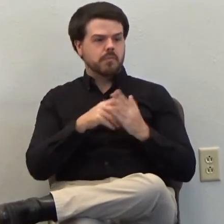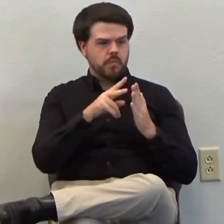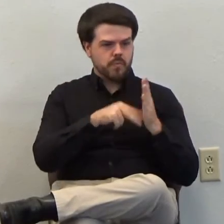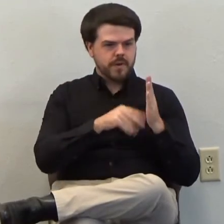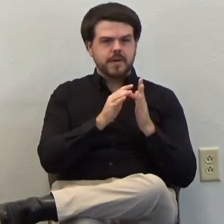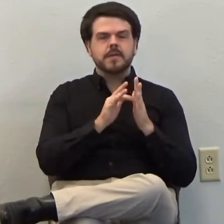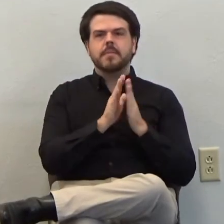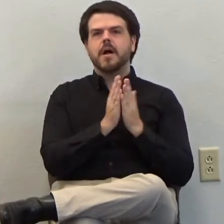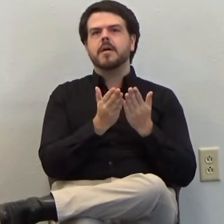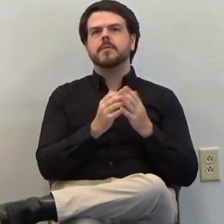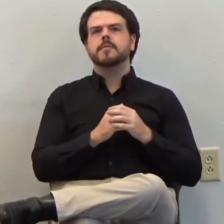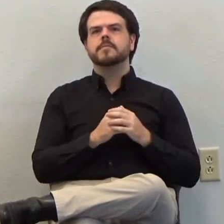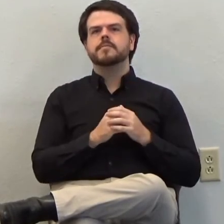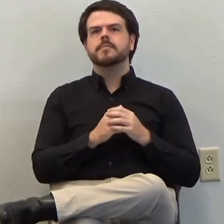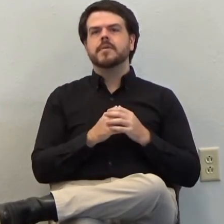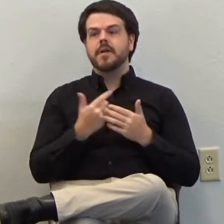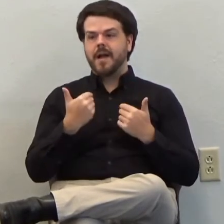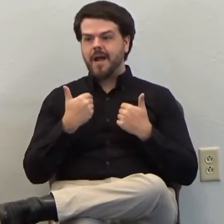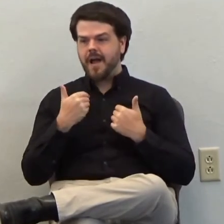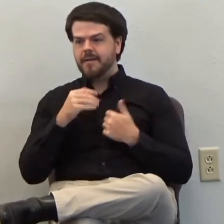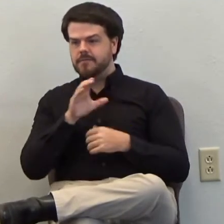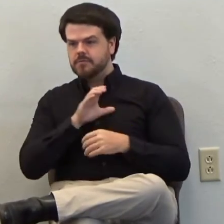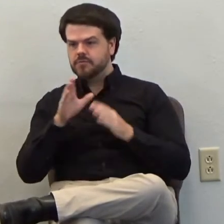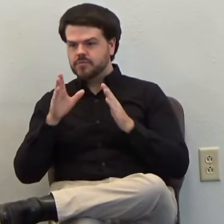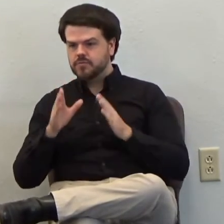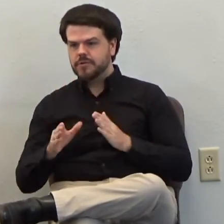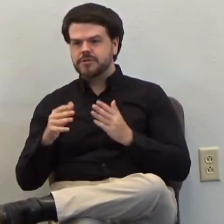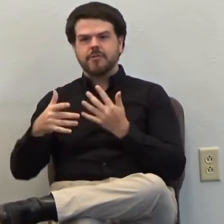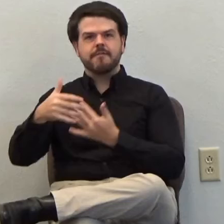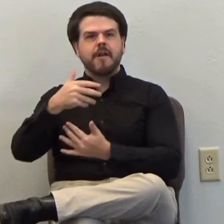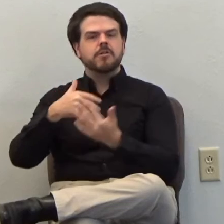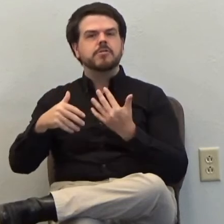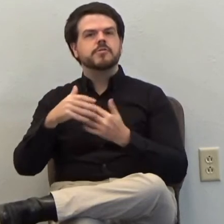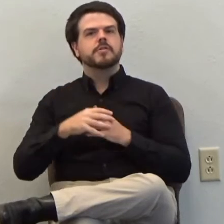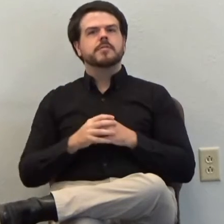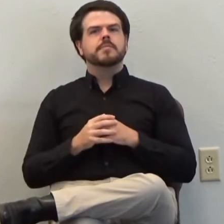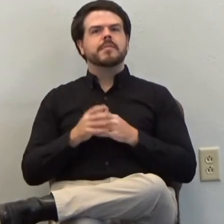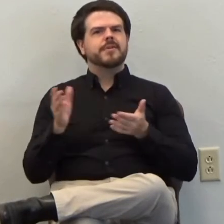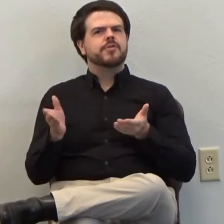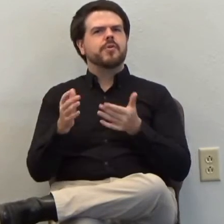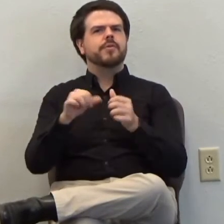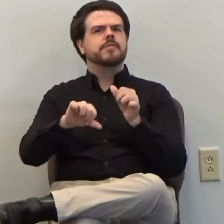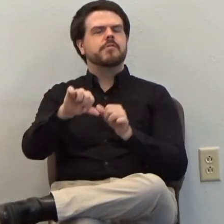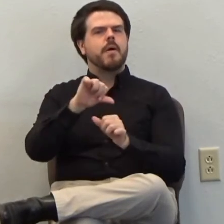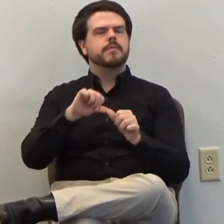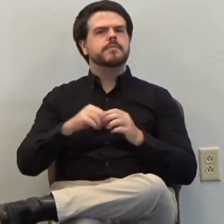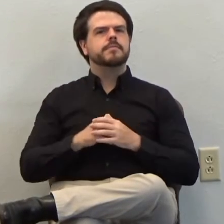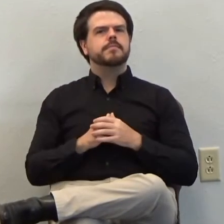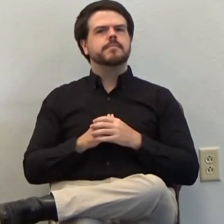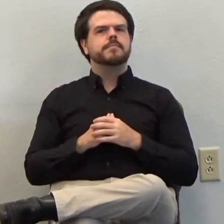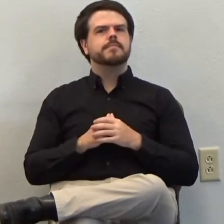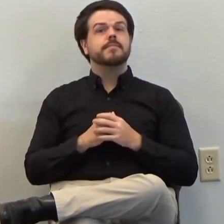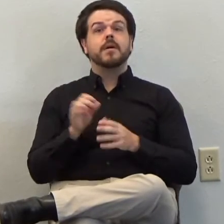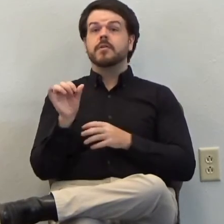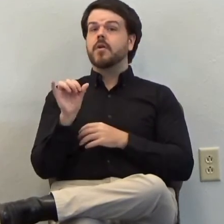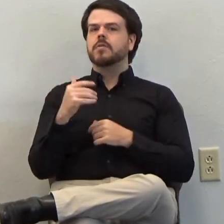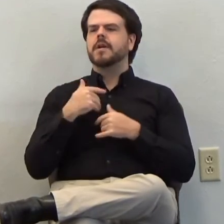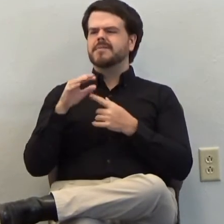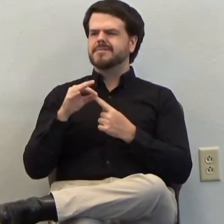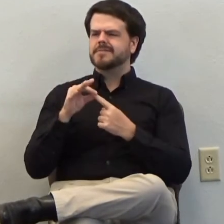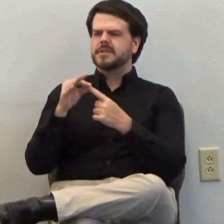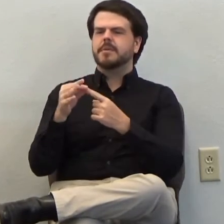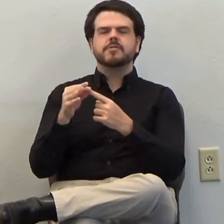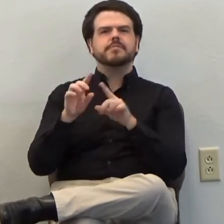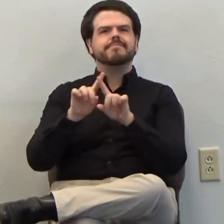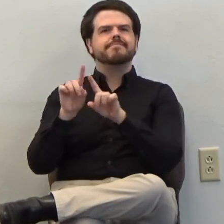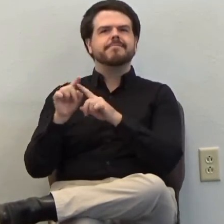and there's christian fellowship the encouragement that we give to one another but then there's also special ways